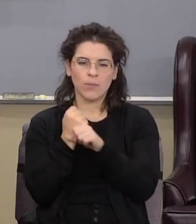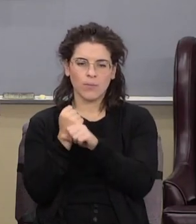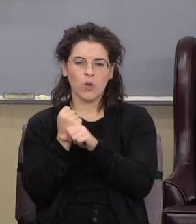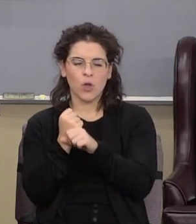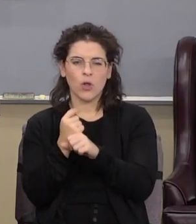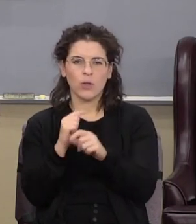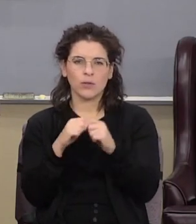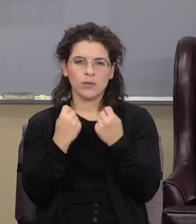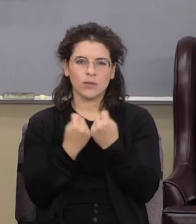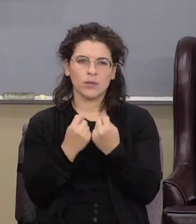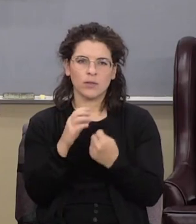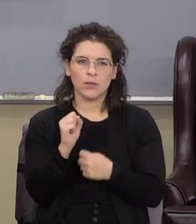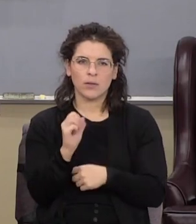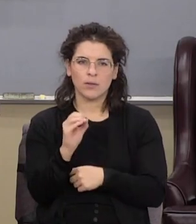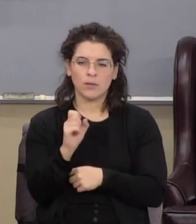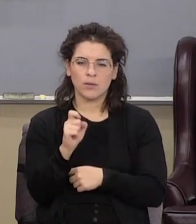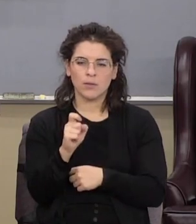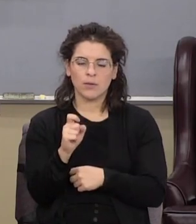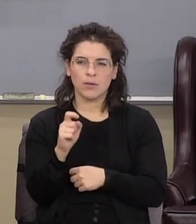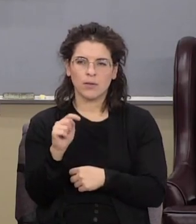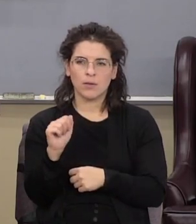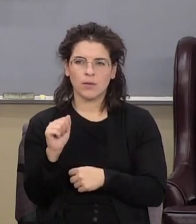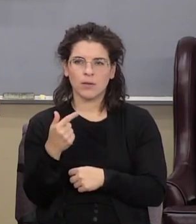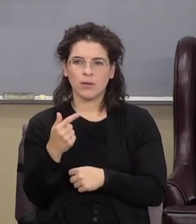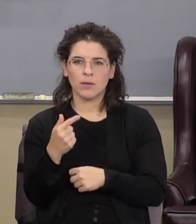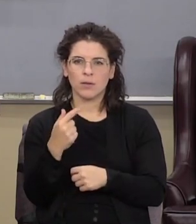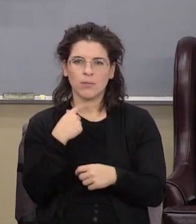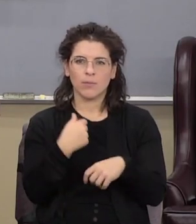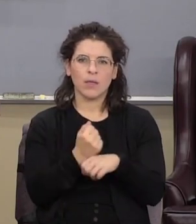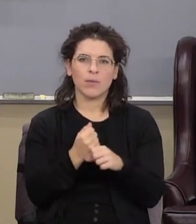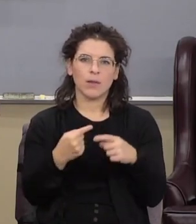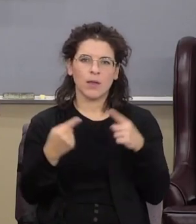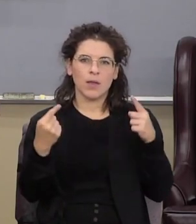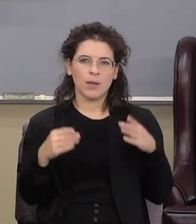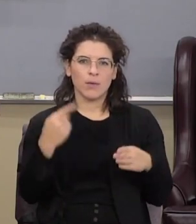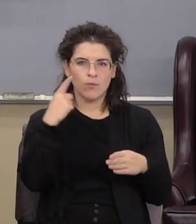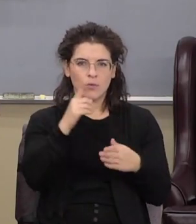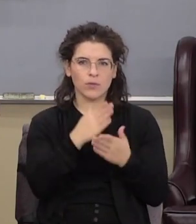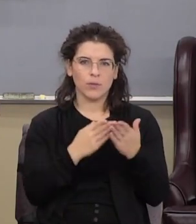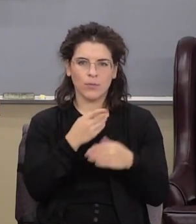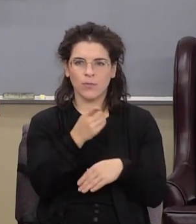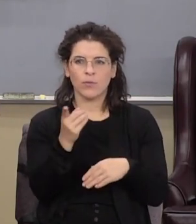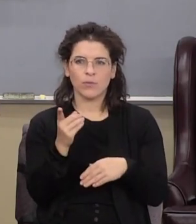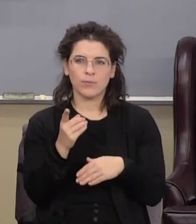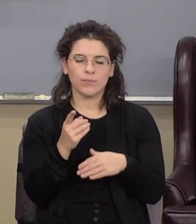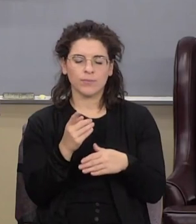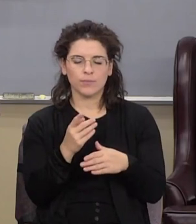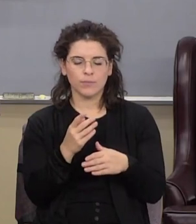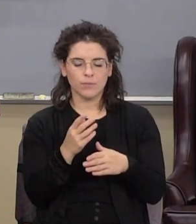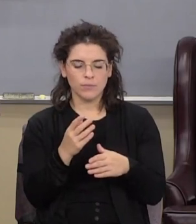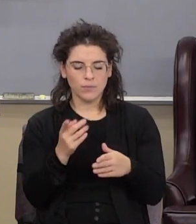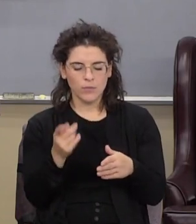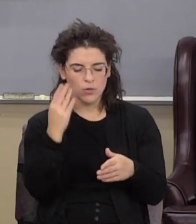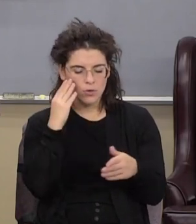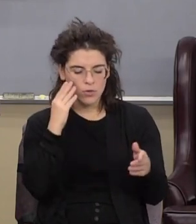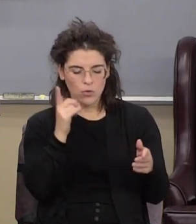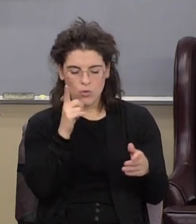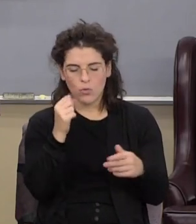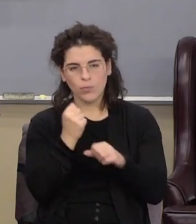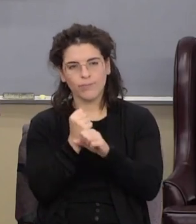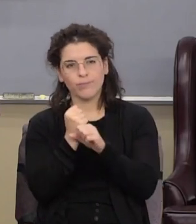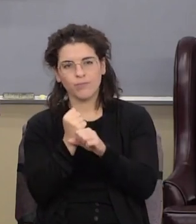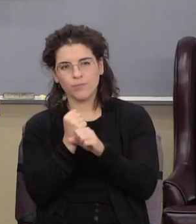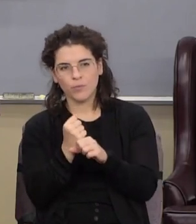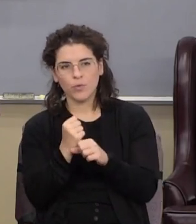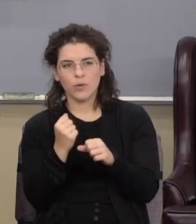socks tag on his car I'm not going to identify him because they make him an enemy for some of you but I said well at least he knows who root for him in baseball